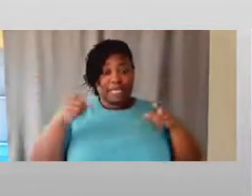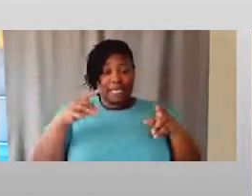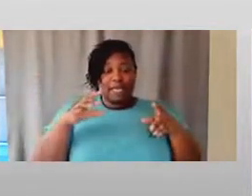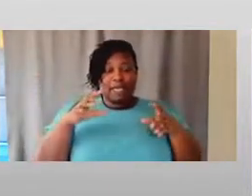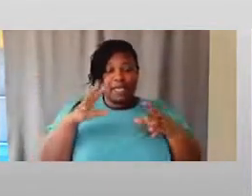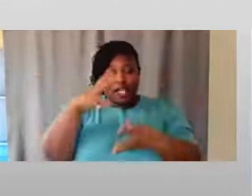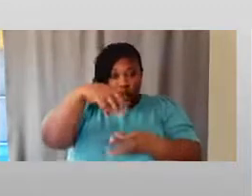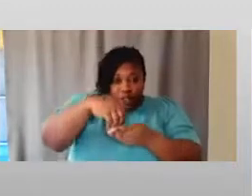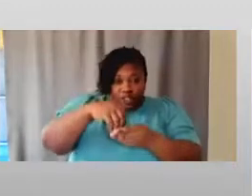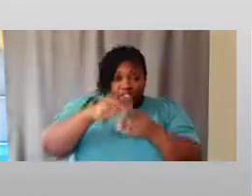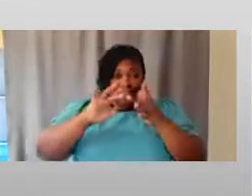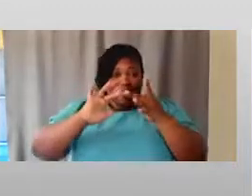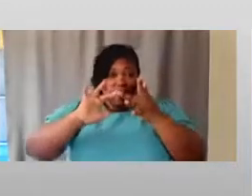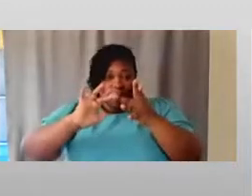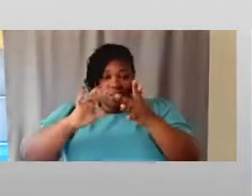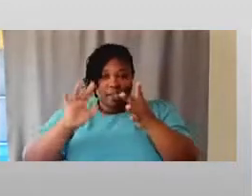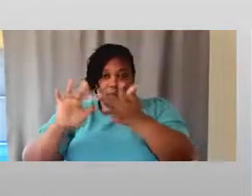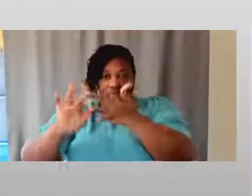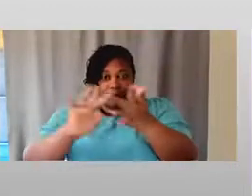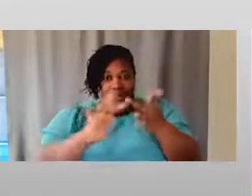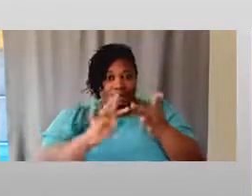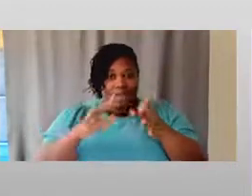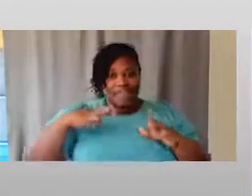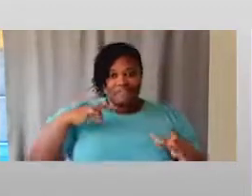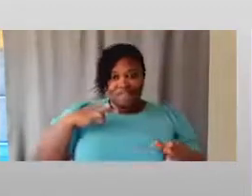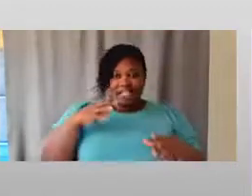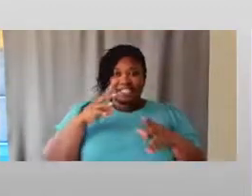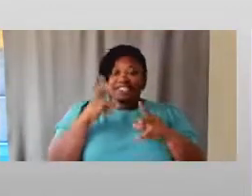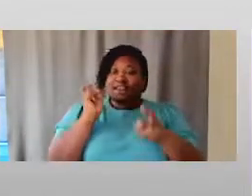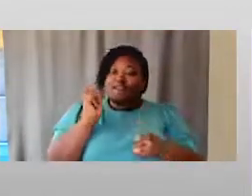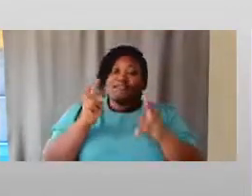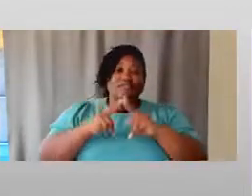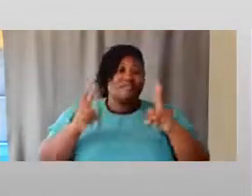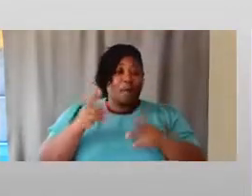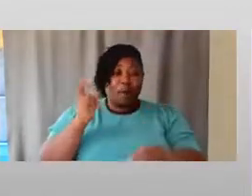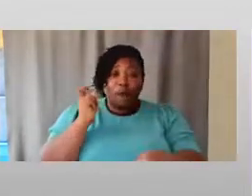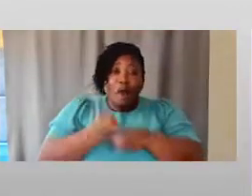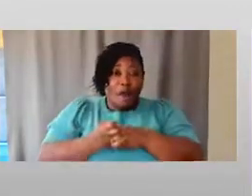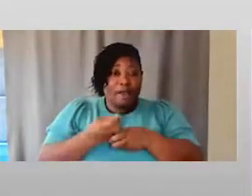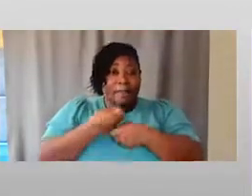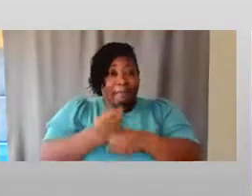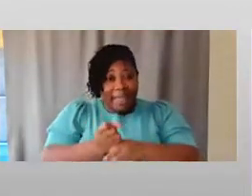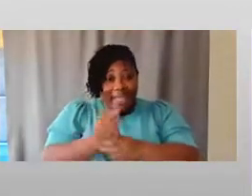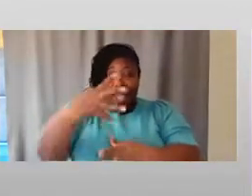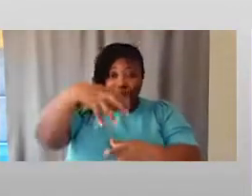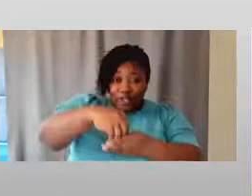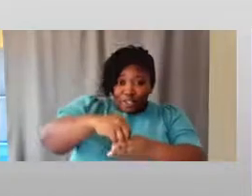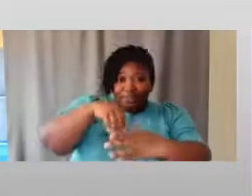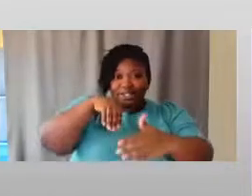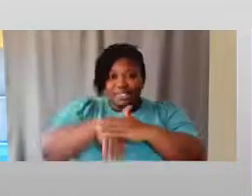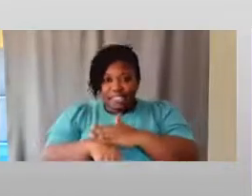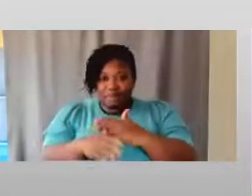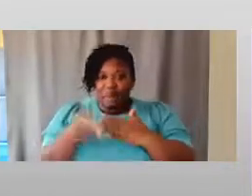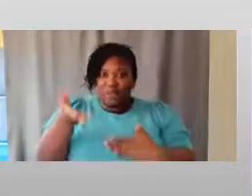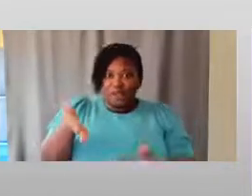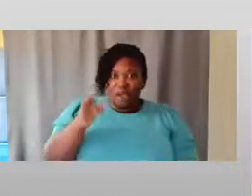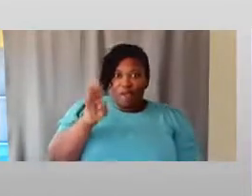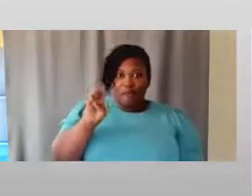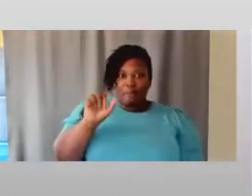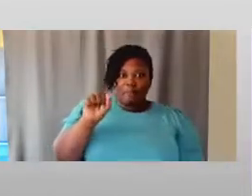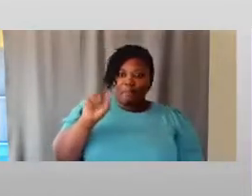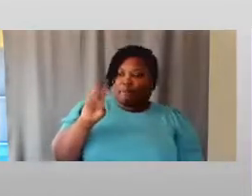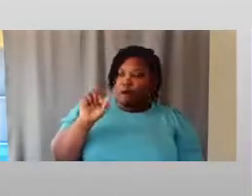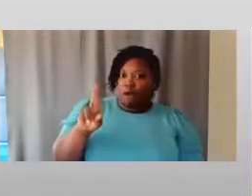is very hard to make it inclusive and accessible at a bar. So, one really quick